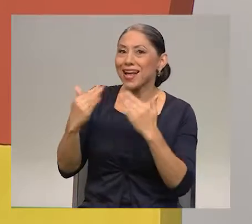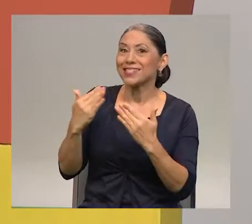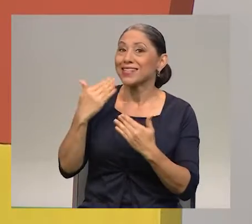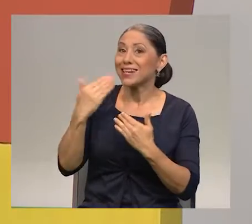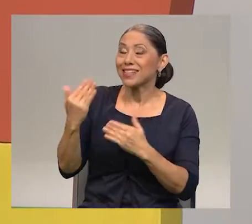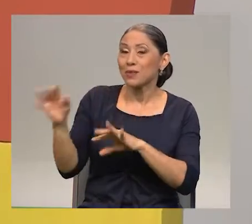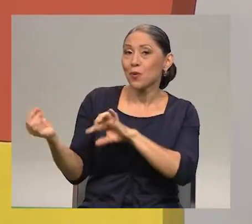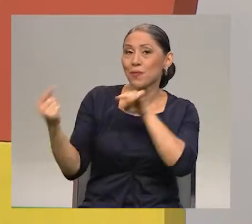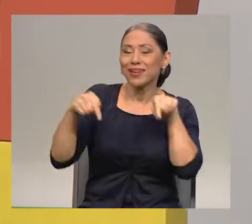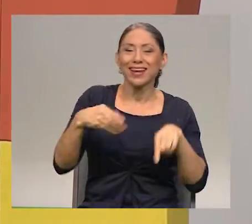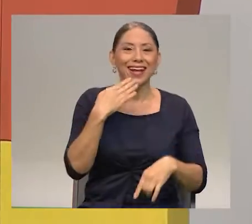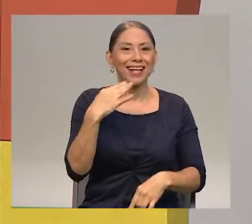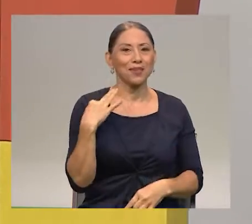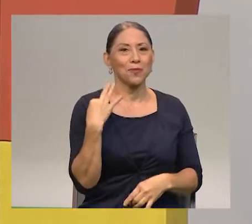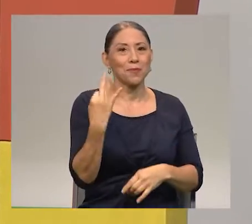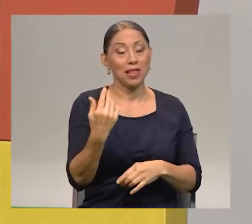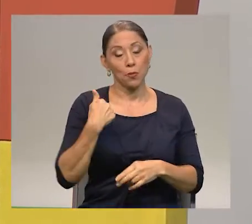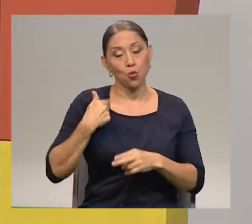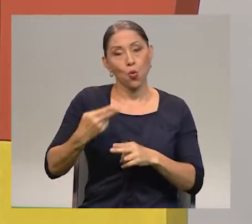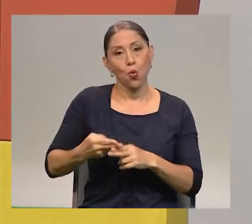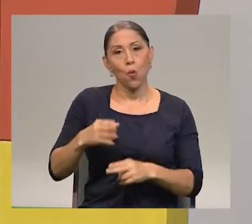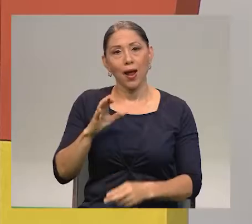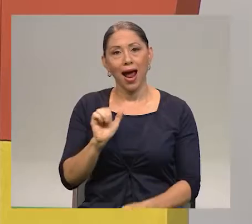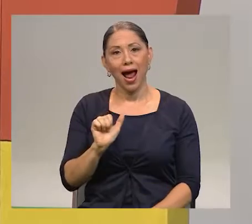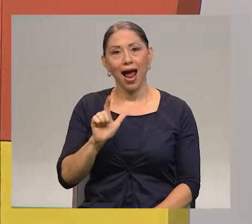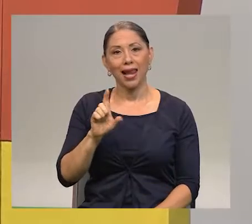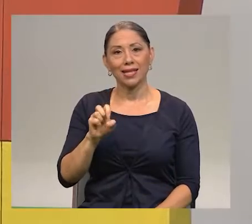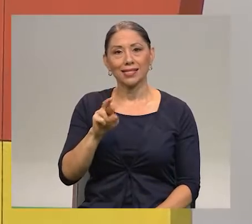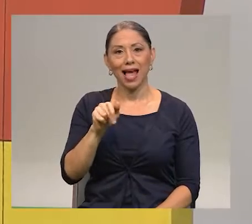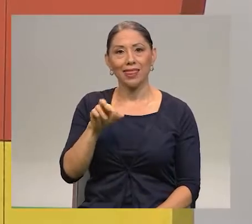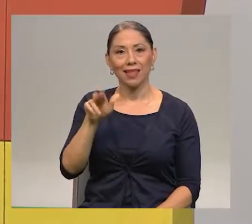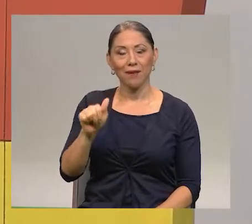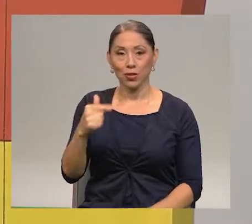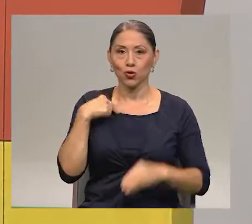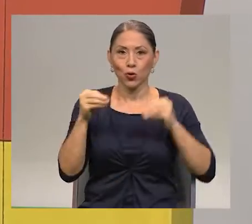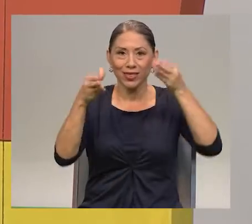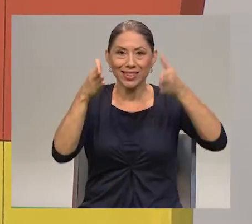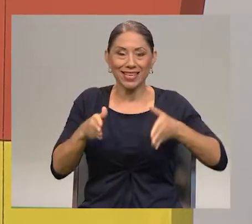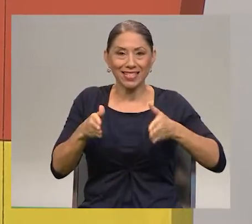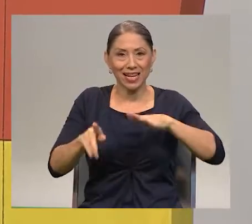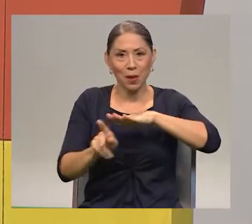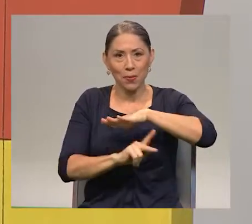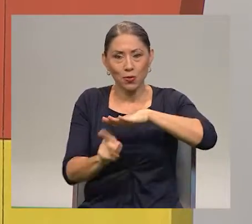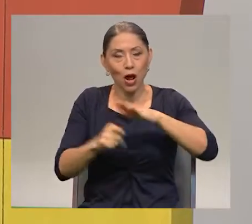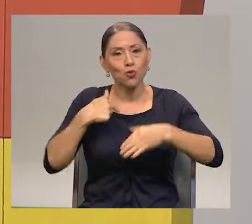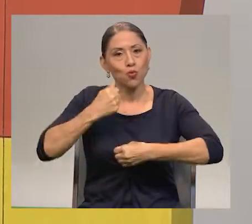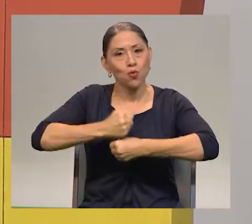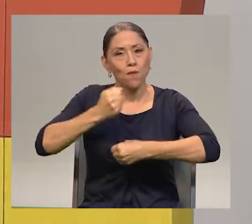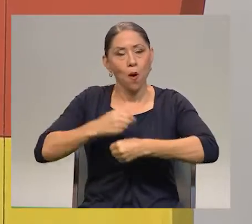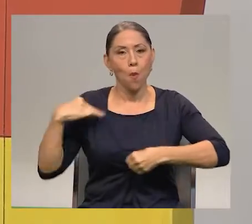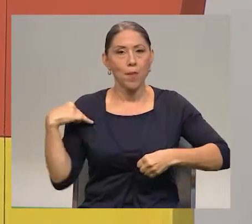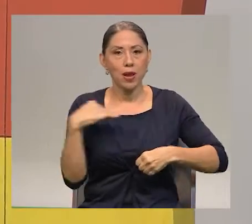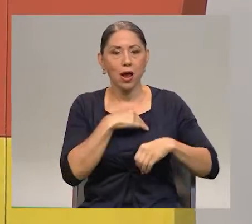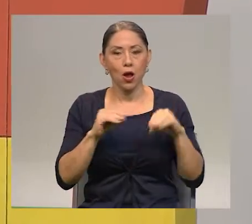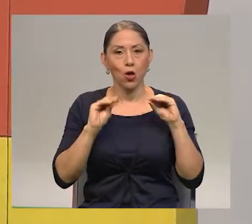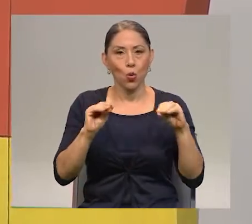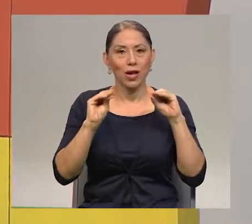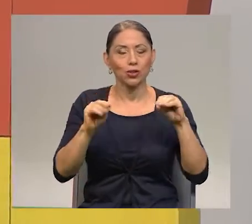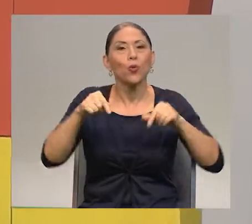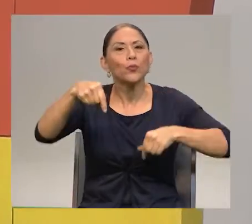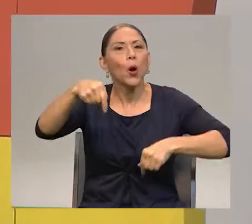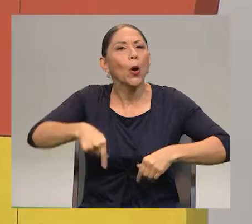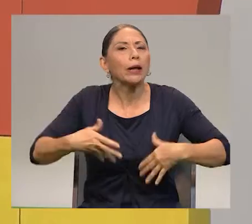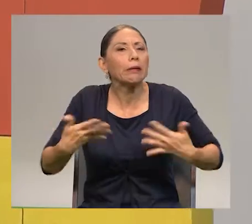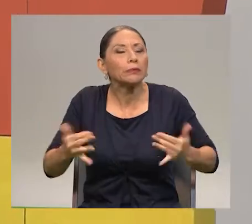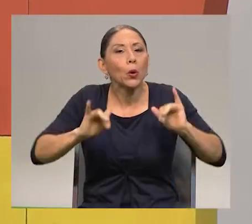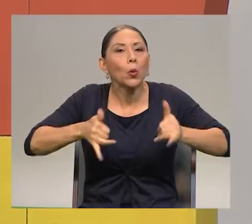por invitarme el día de hoy. Mi nombre es Alexandra y yo soy teacher de preescolar y trabajo para el Ministerio de Educación. Y el día de hoy